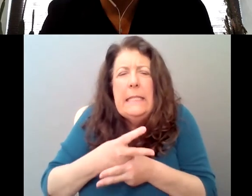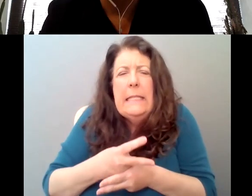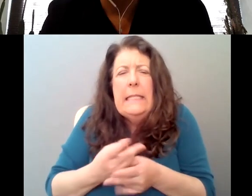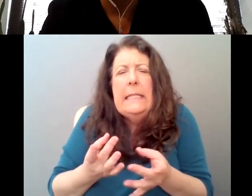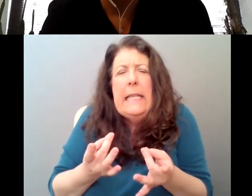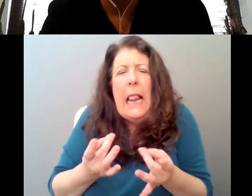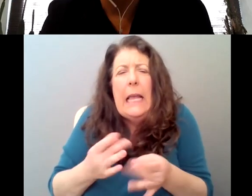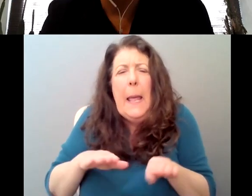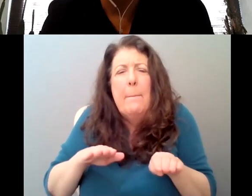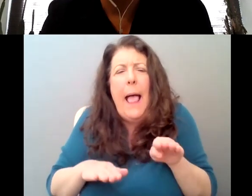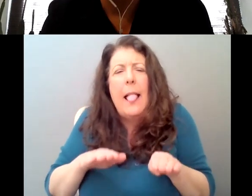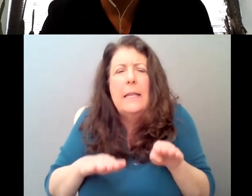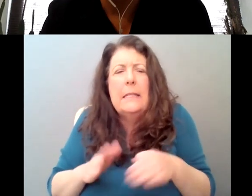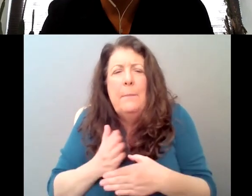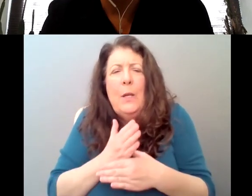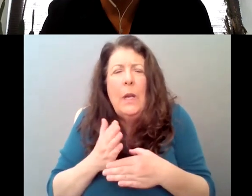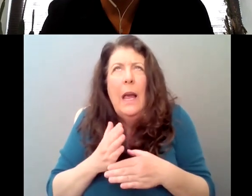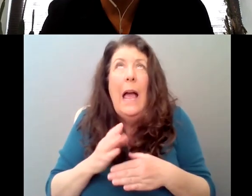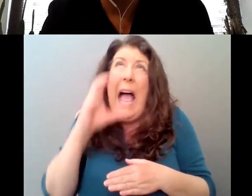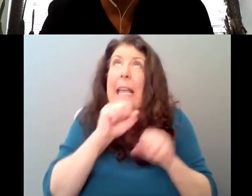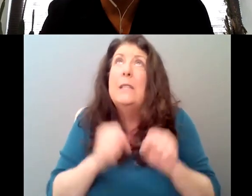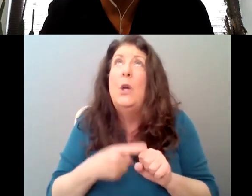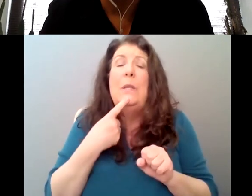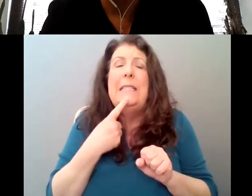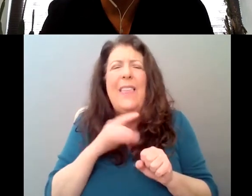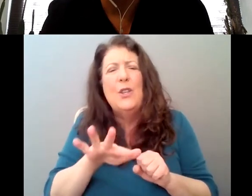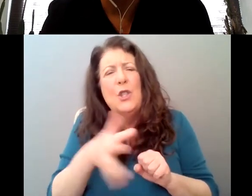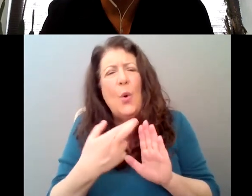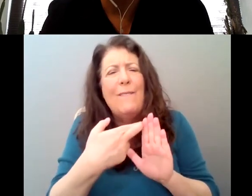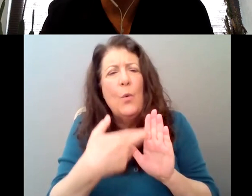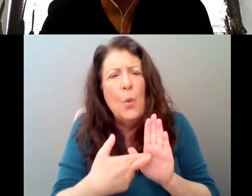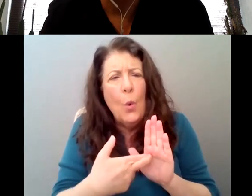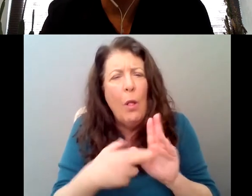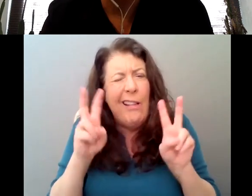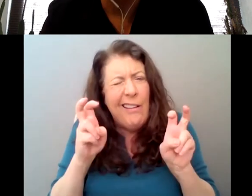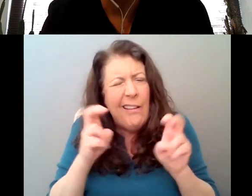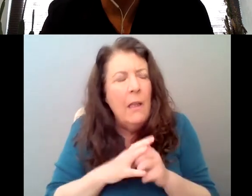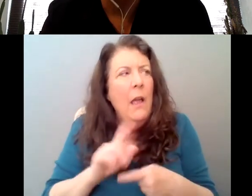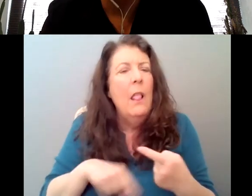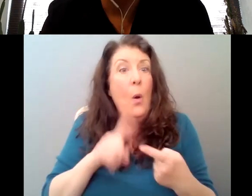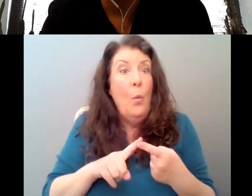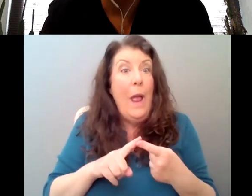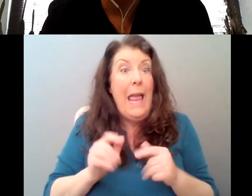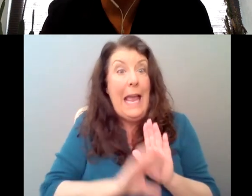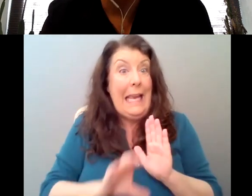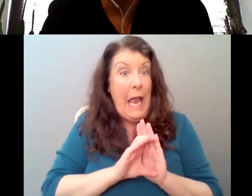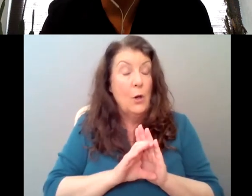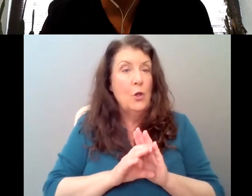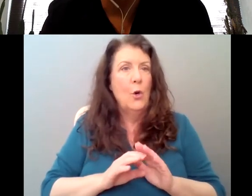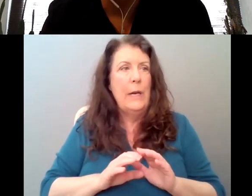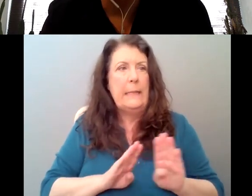say there's a sort of a rule, which is that when a character is operating according to the social